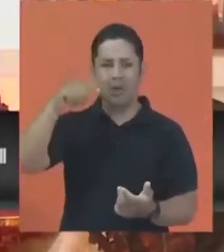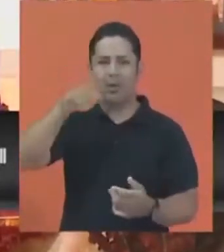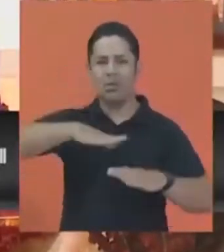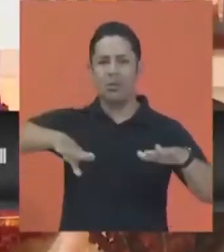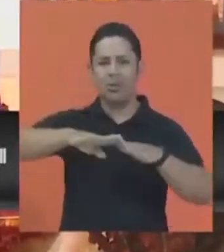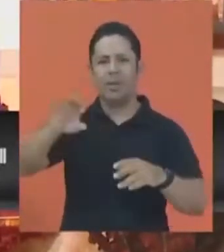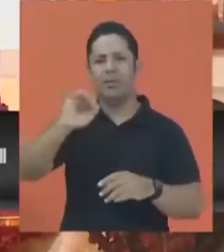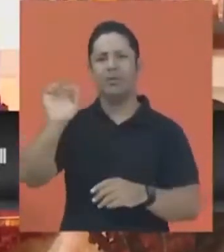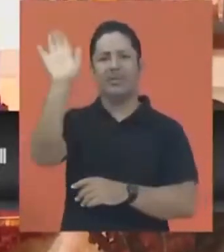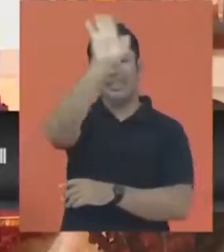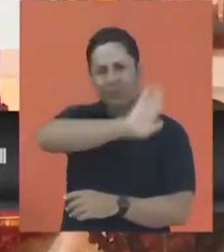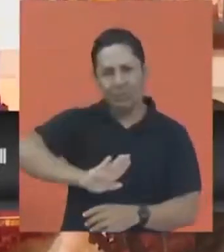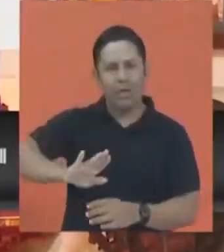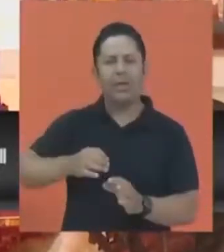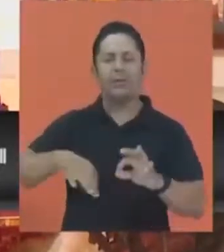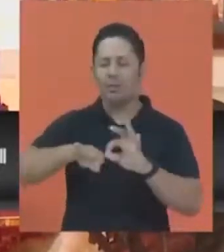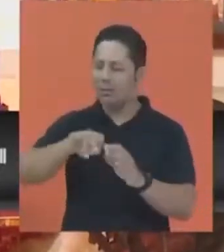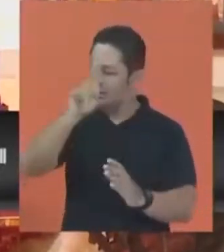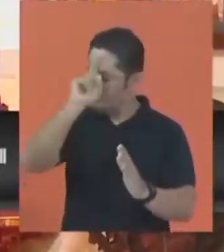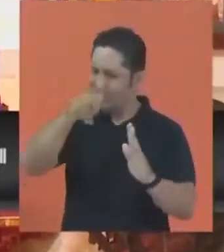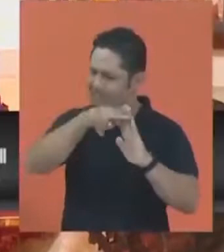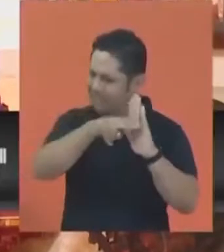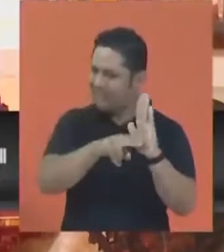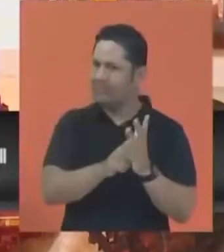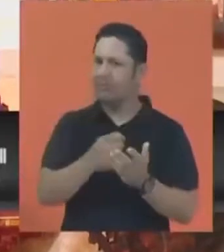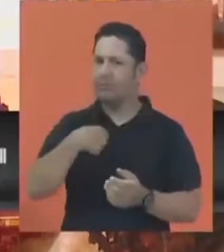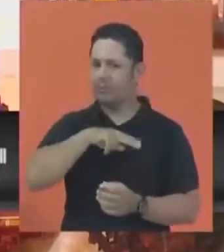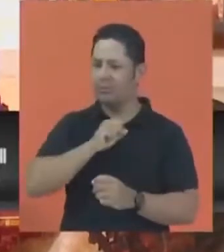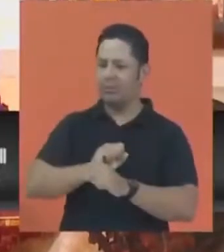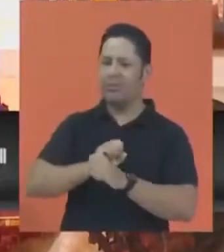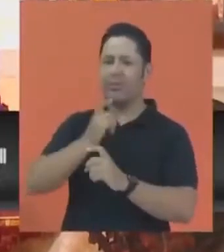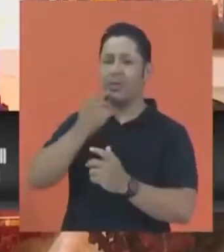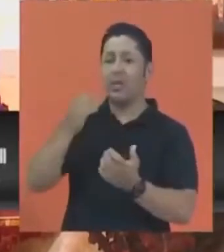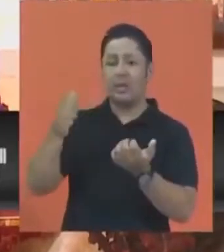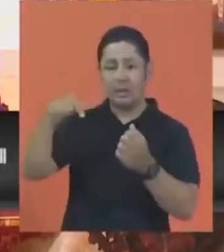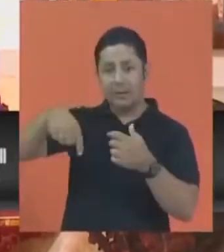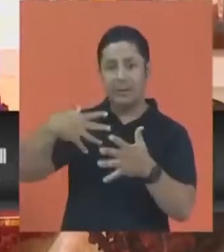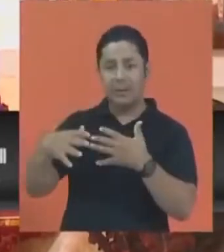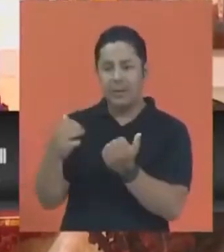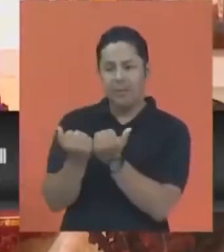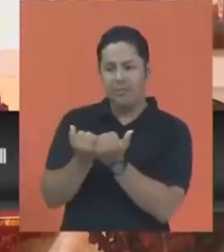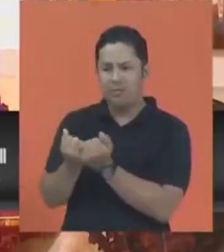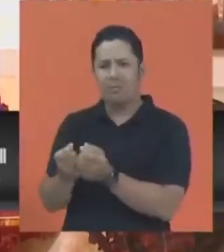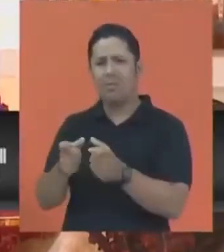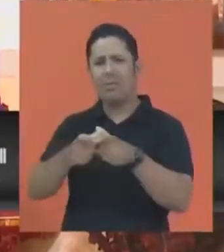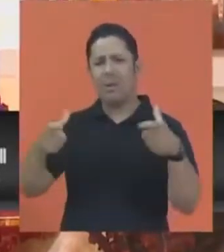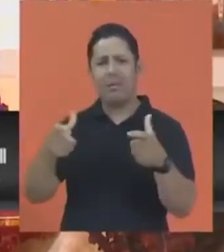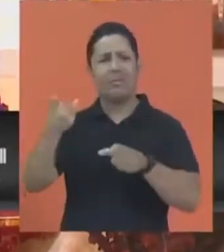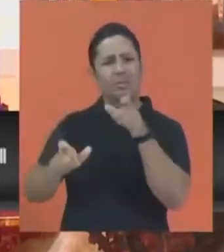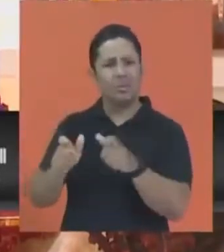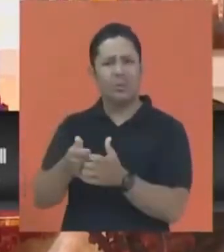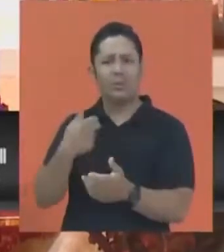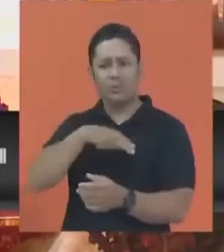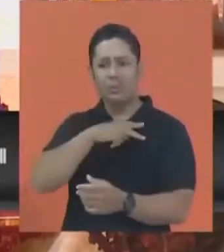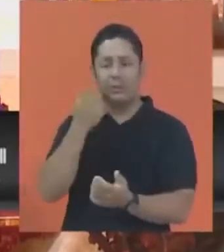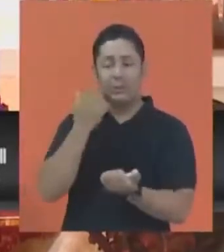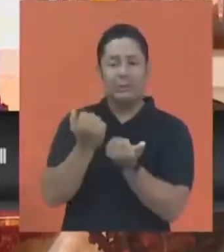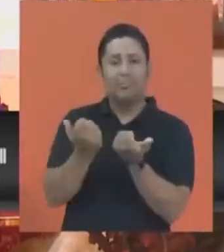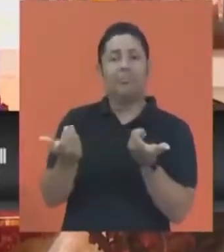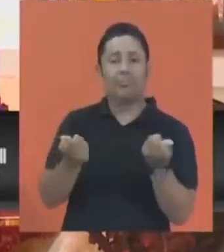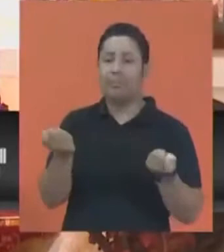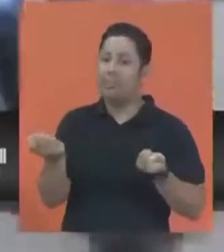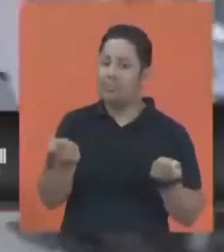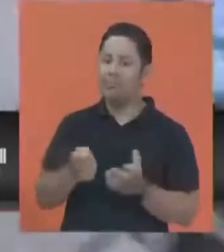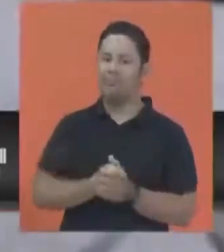that the departmental and national government indicates in order to avoid any contagion. We are practically living in an overcrowded